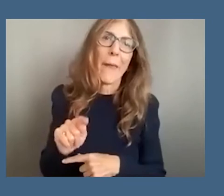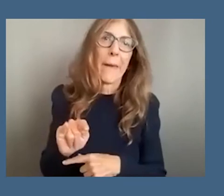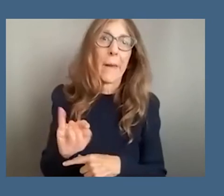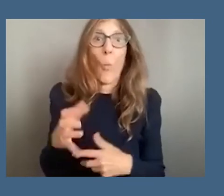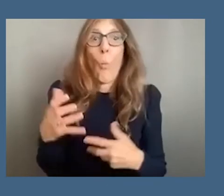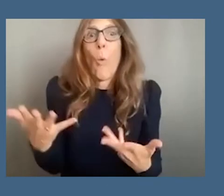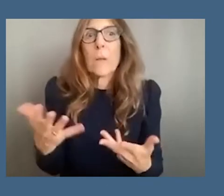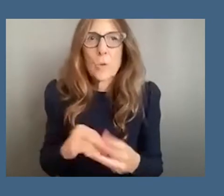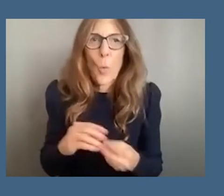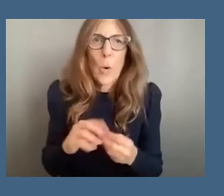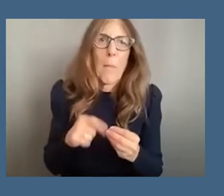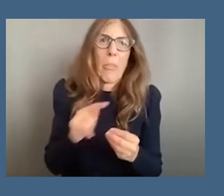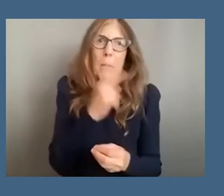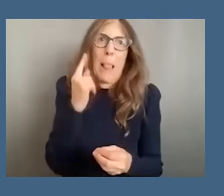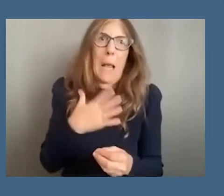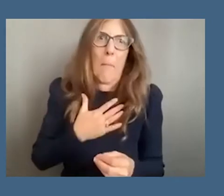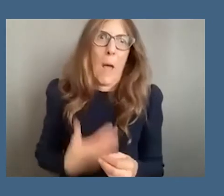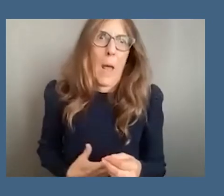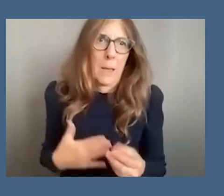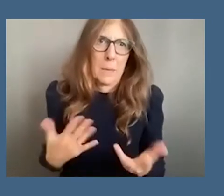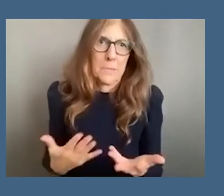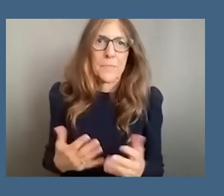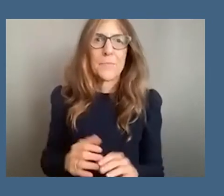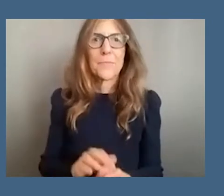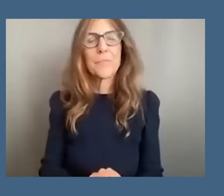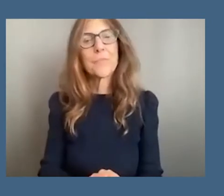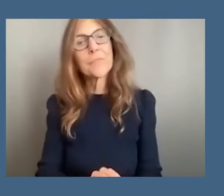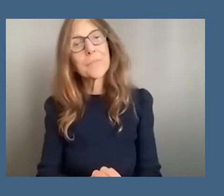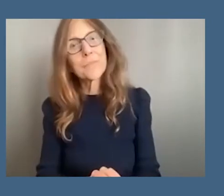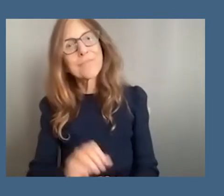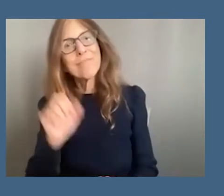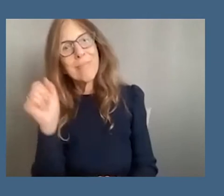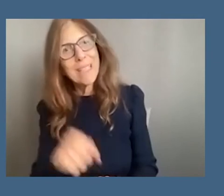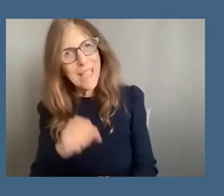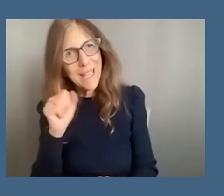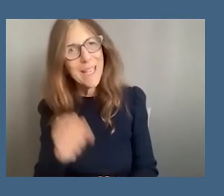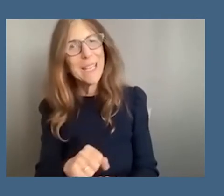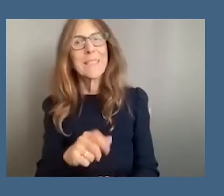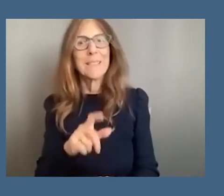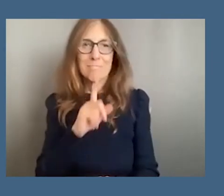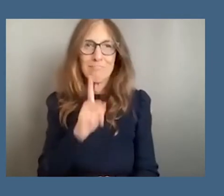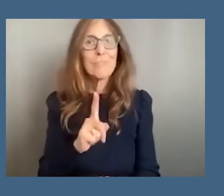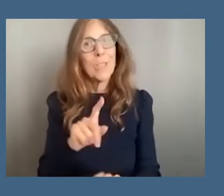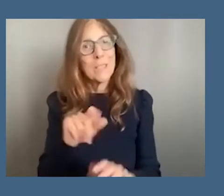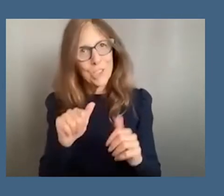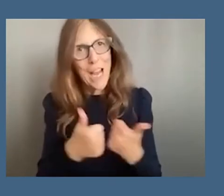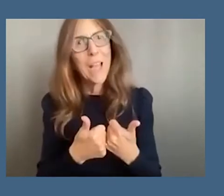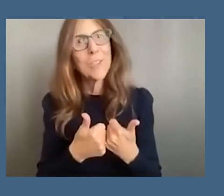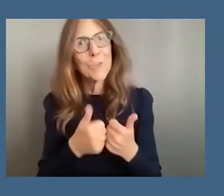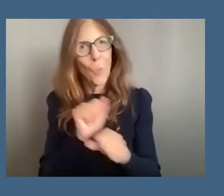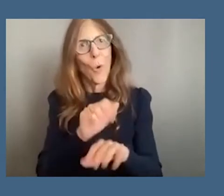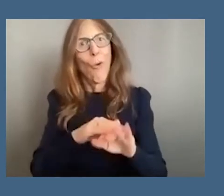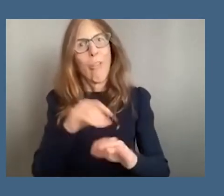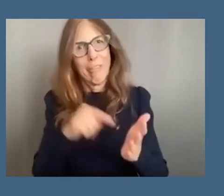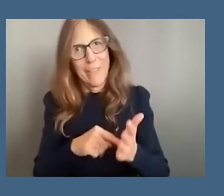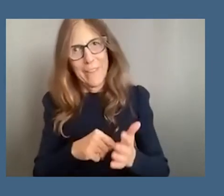a black body yeah uh it is very challenging uh working on this because um